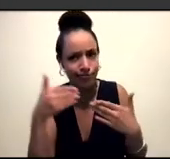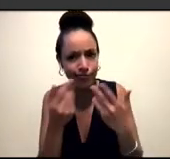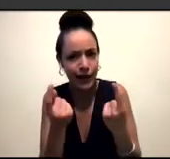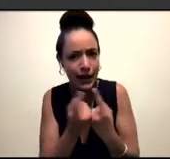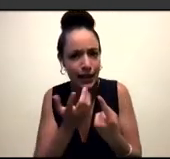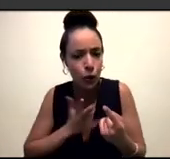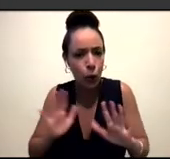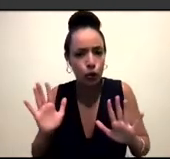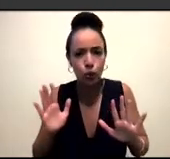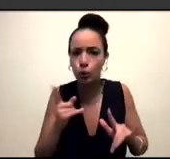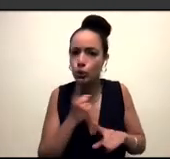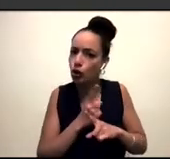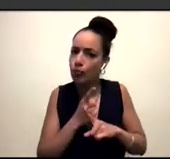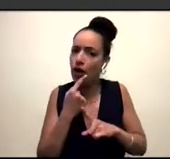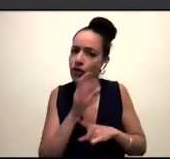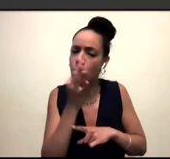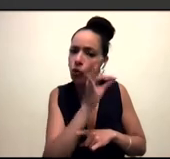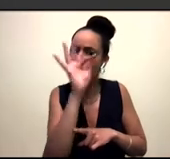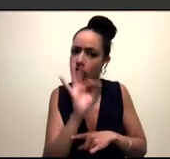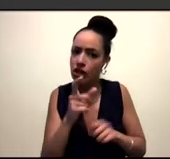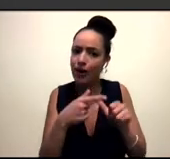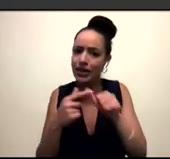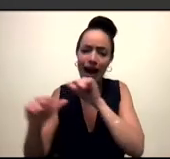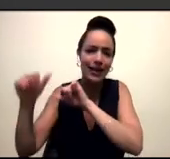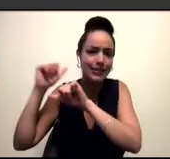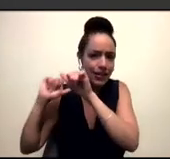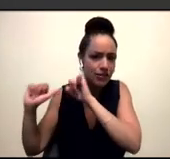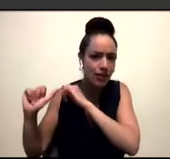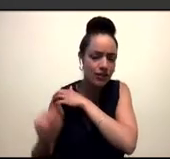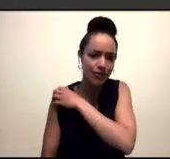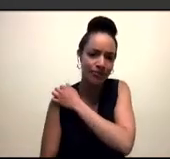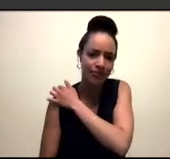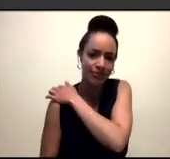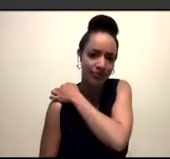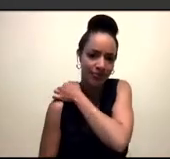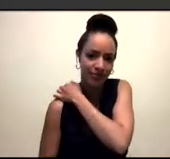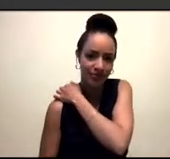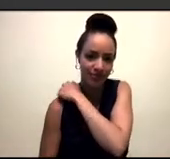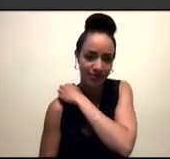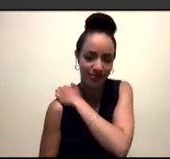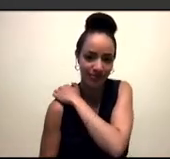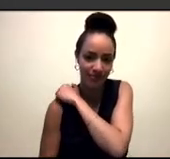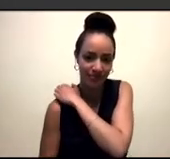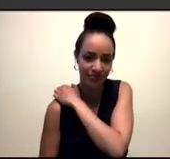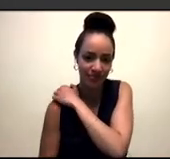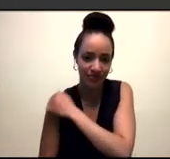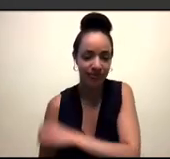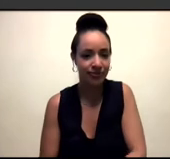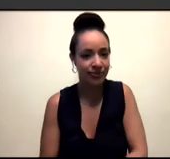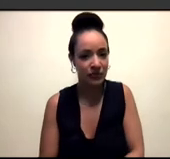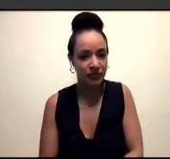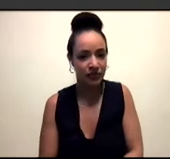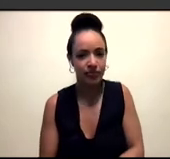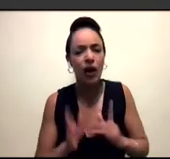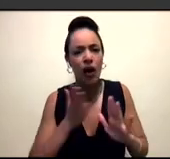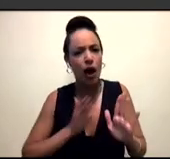question of ancestors and connecting with queer and trans ancestors, if and how you do that? I'd like to add briefly,